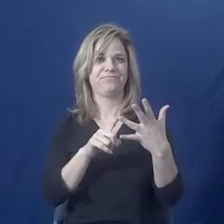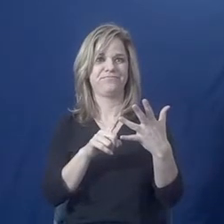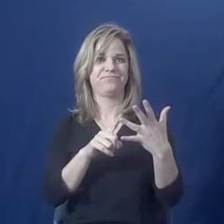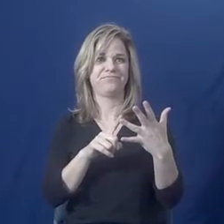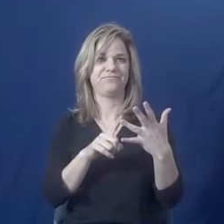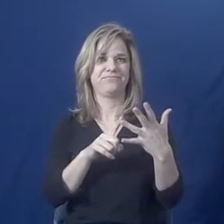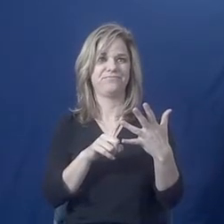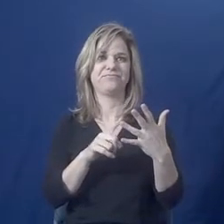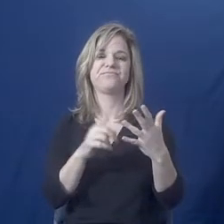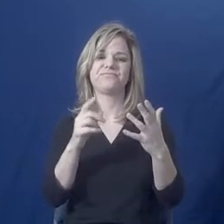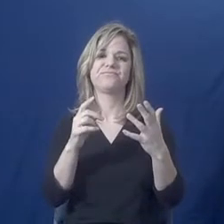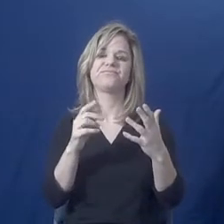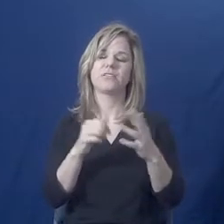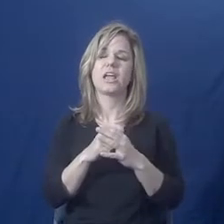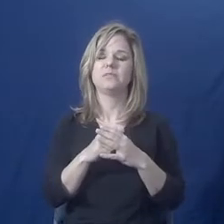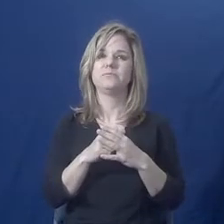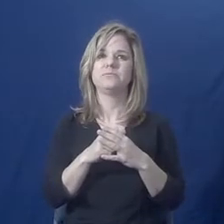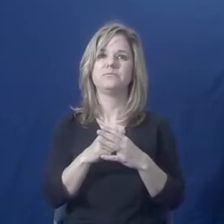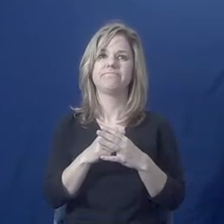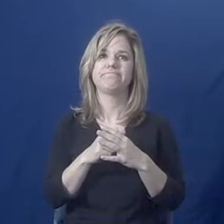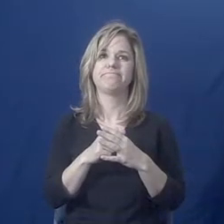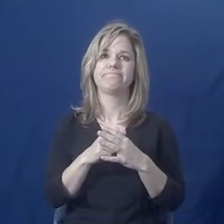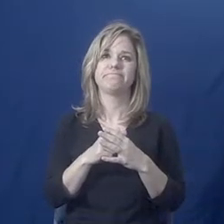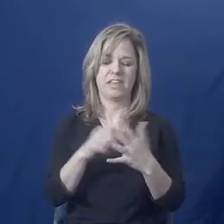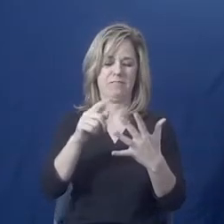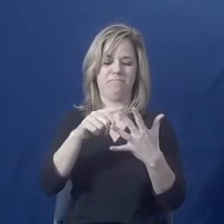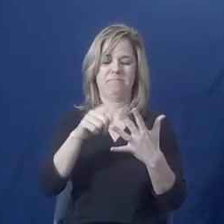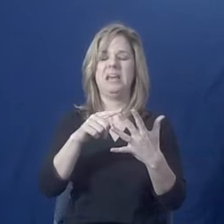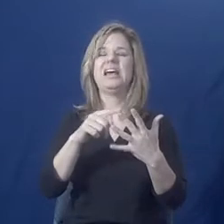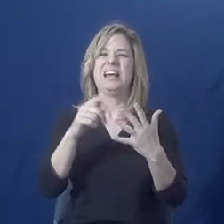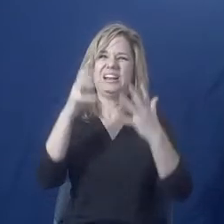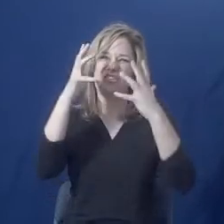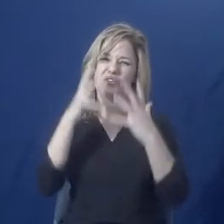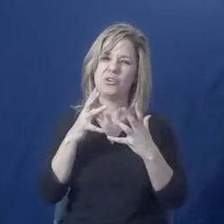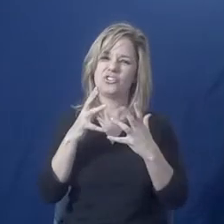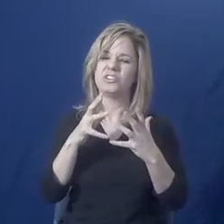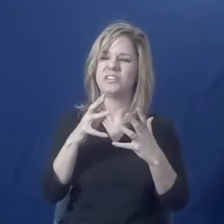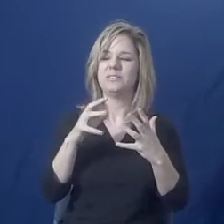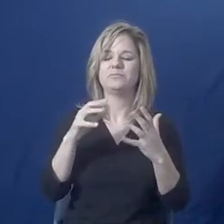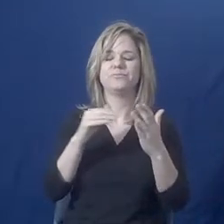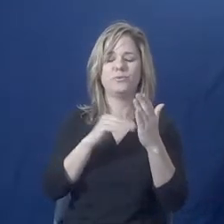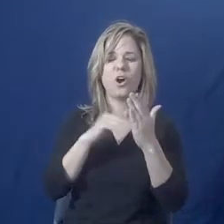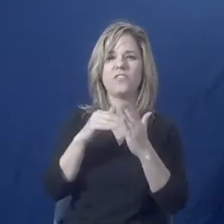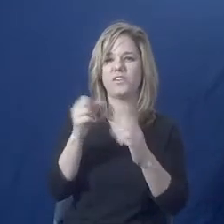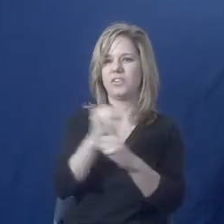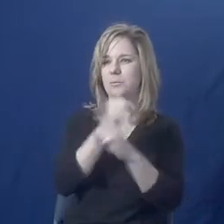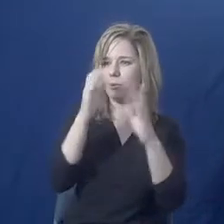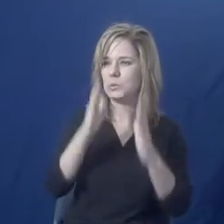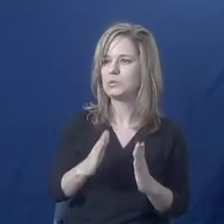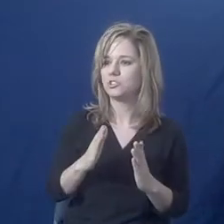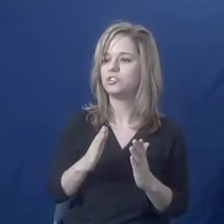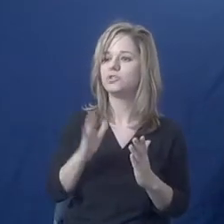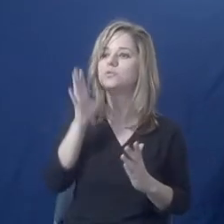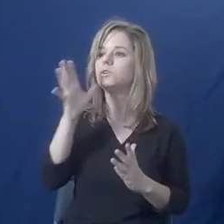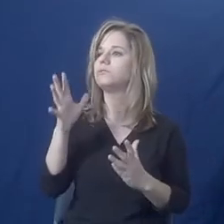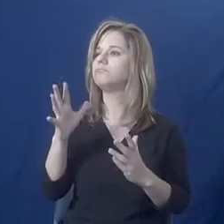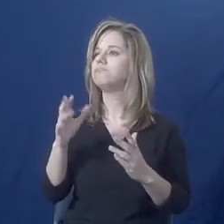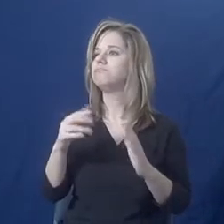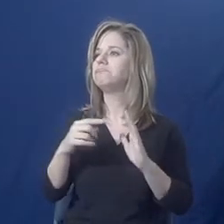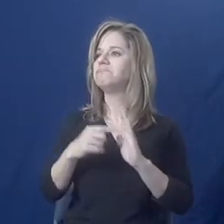Unfortunately, a lot of abusers do use the children as a form of power and control.